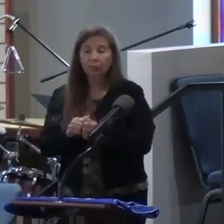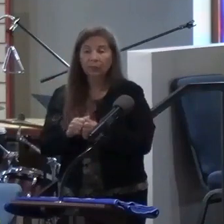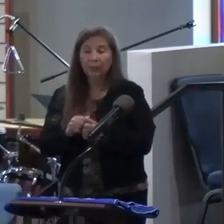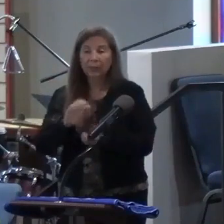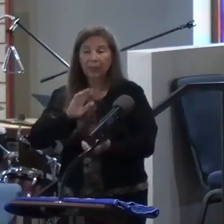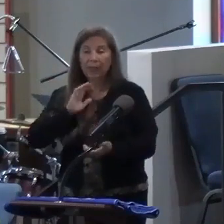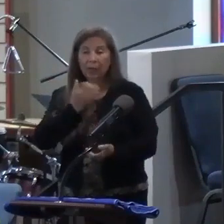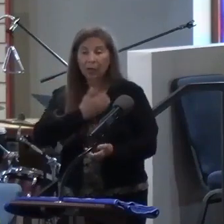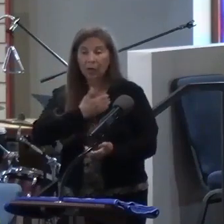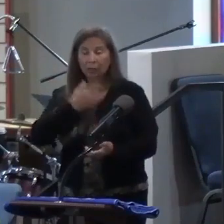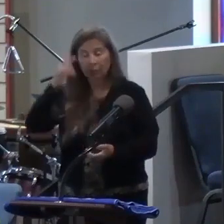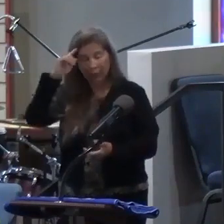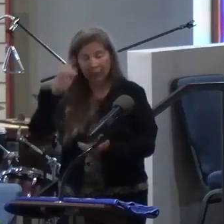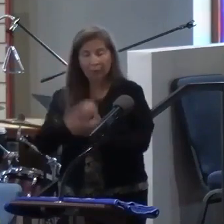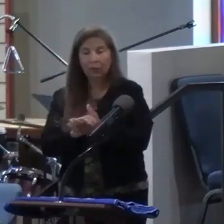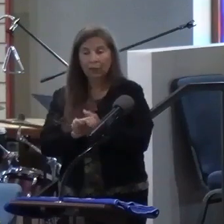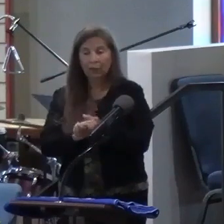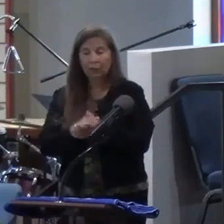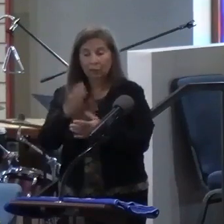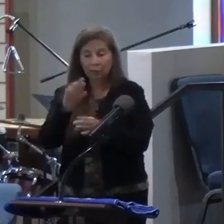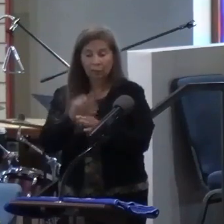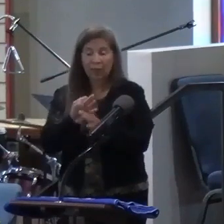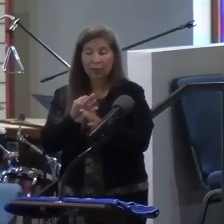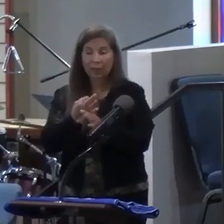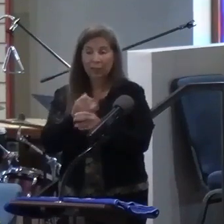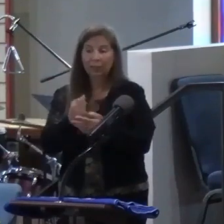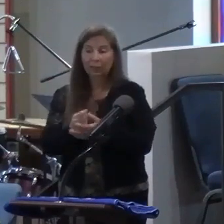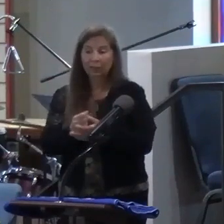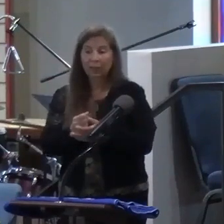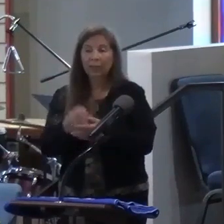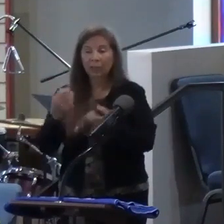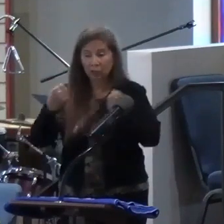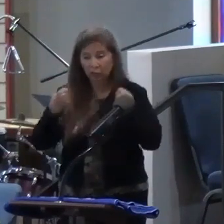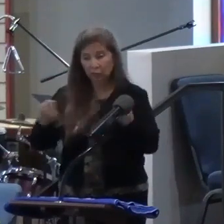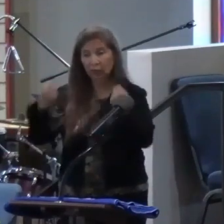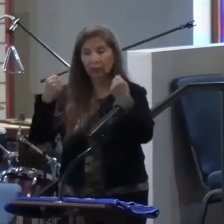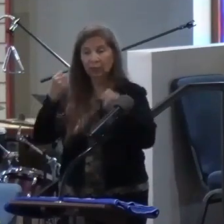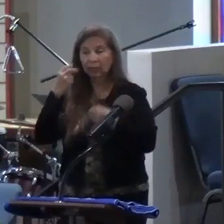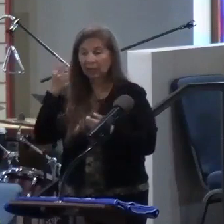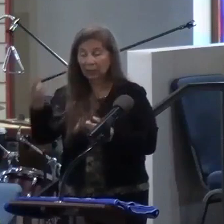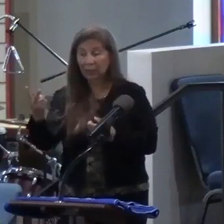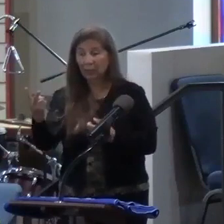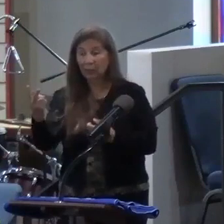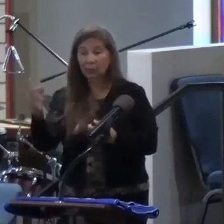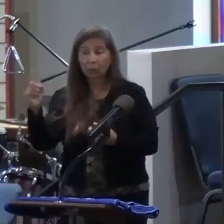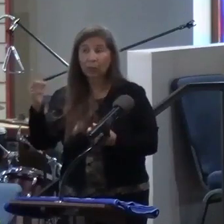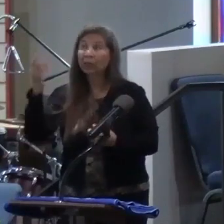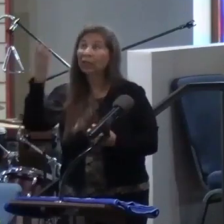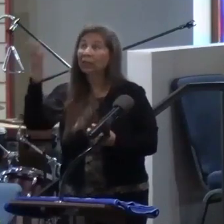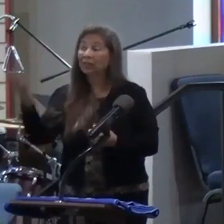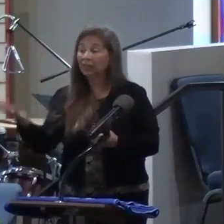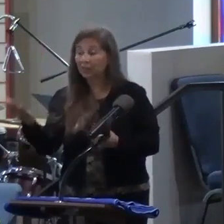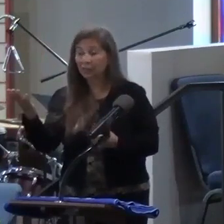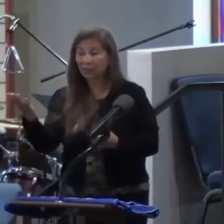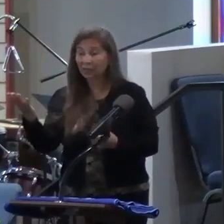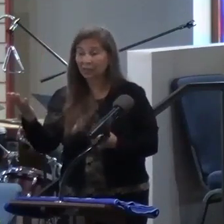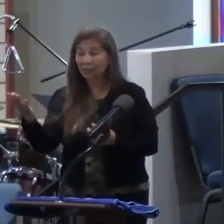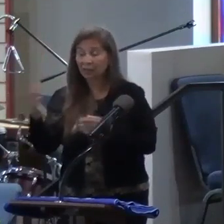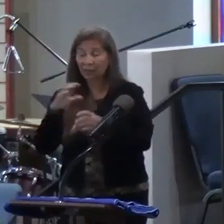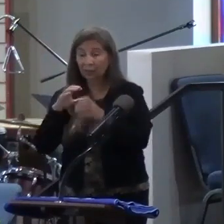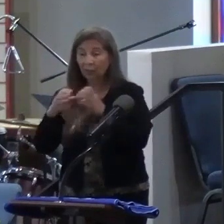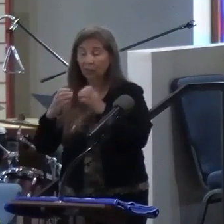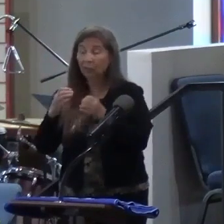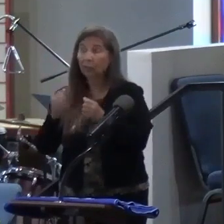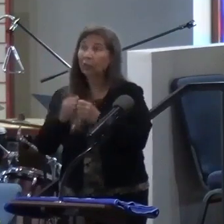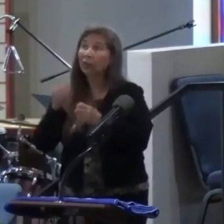in faith that He is there can help strengthen us and enable us to see where He is and interact with Him in that